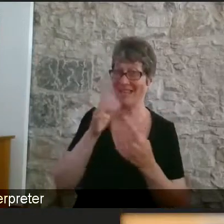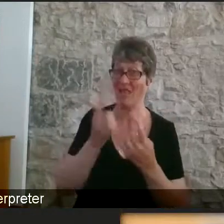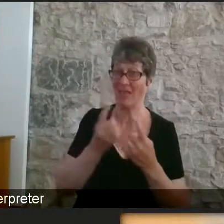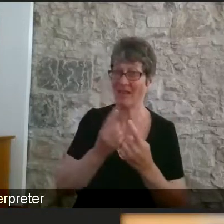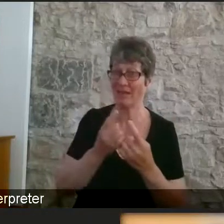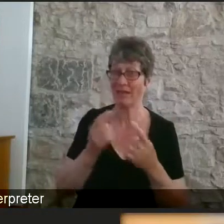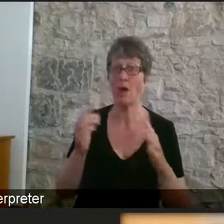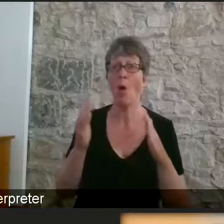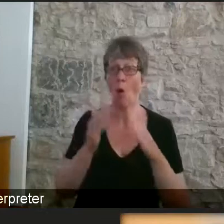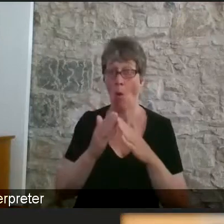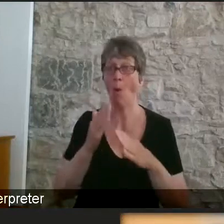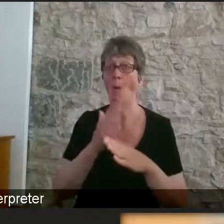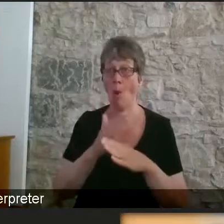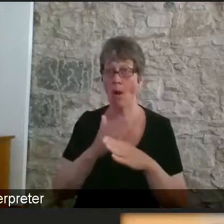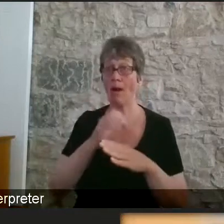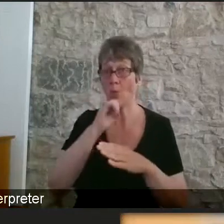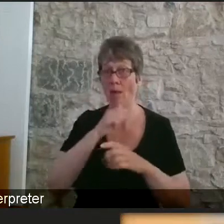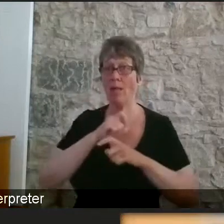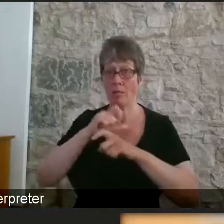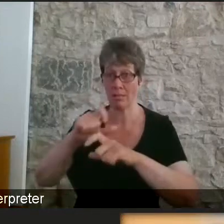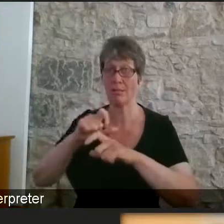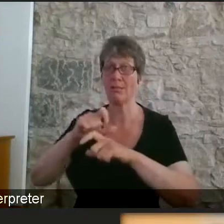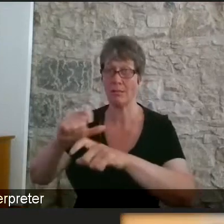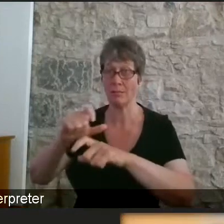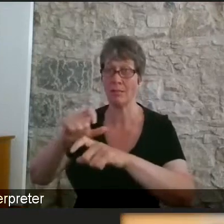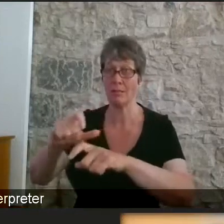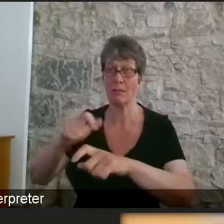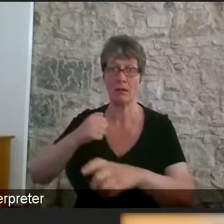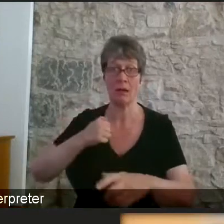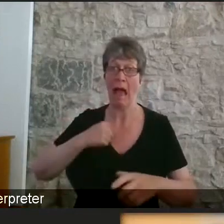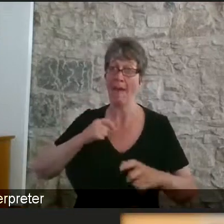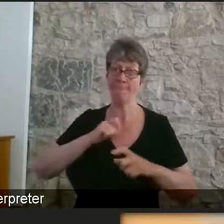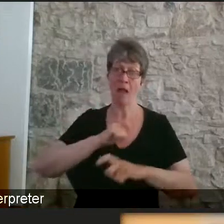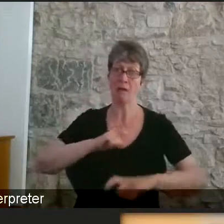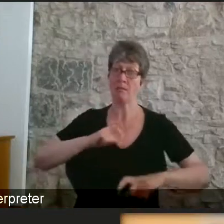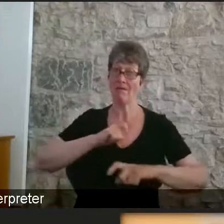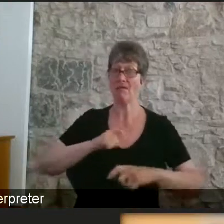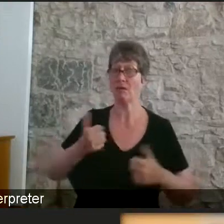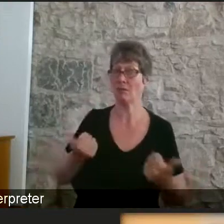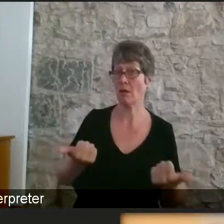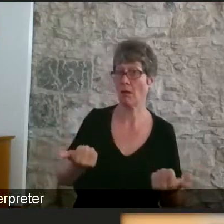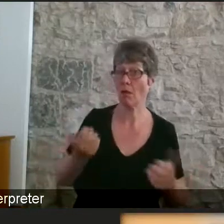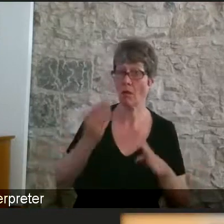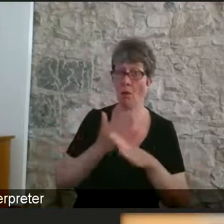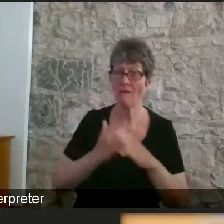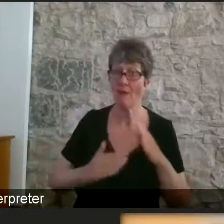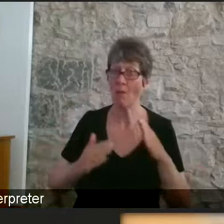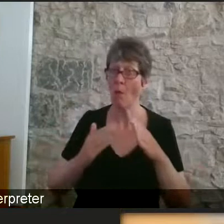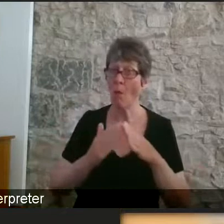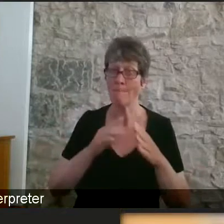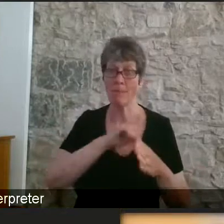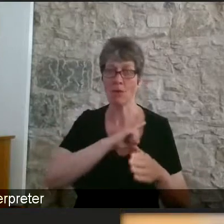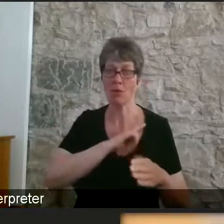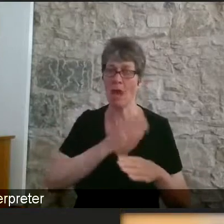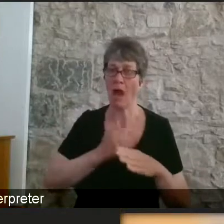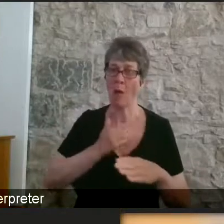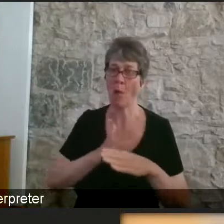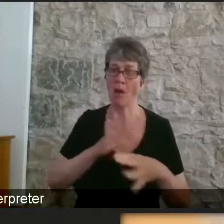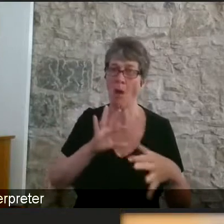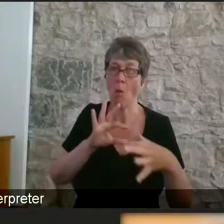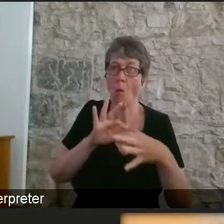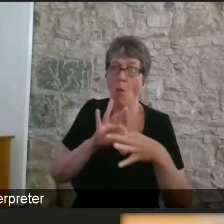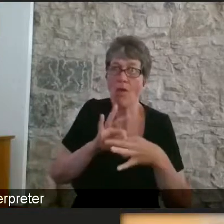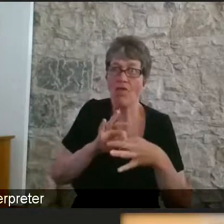In my industry, am already used to that. very comfortable working in that way because I am in technology. I work for large global